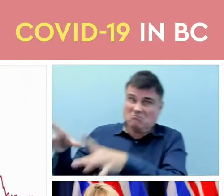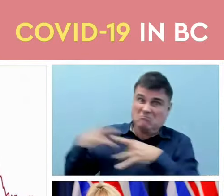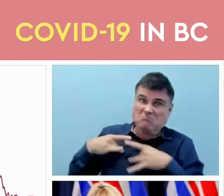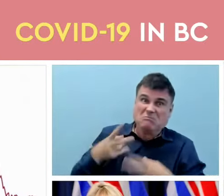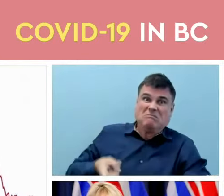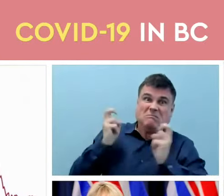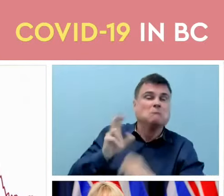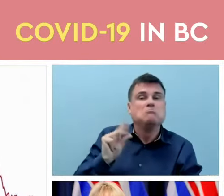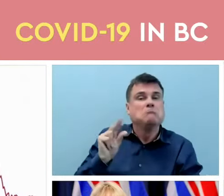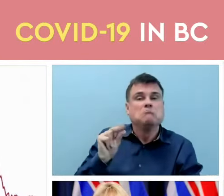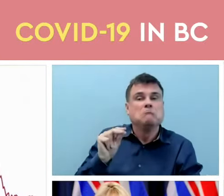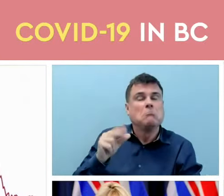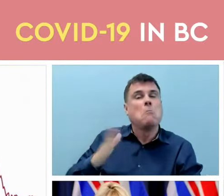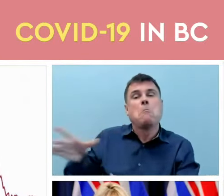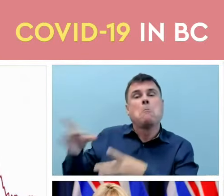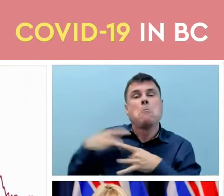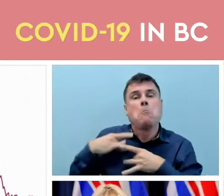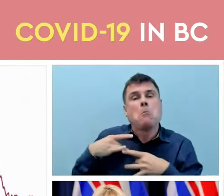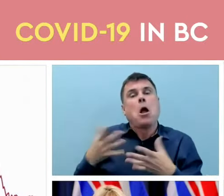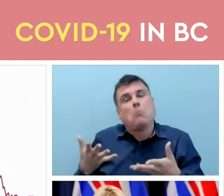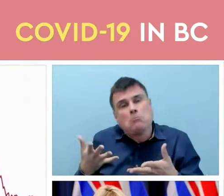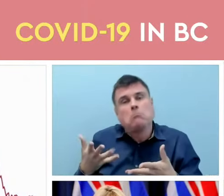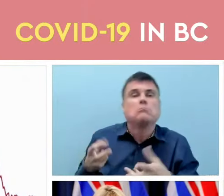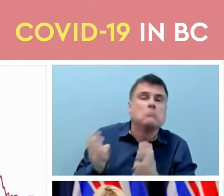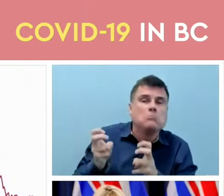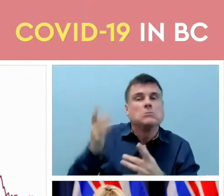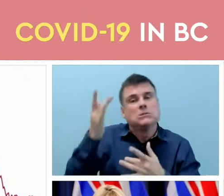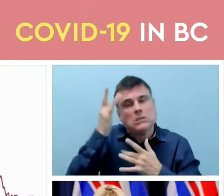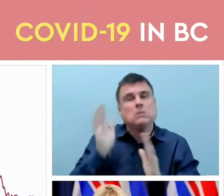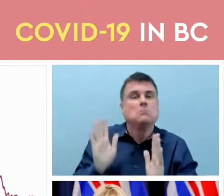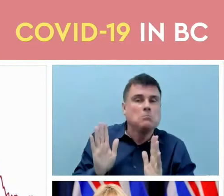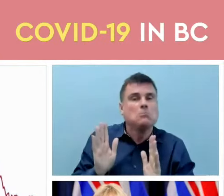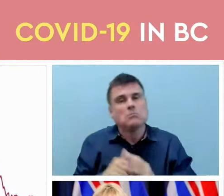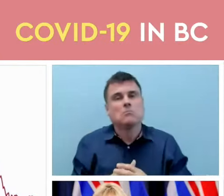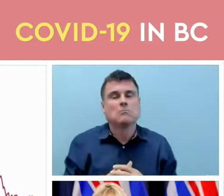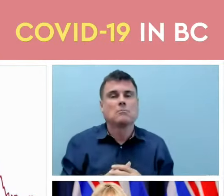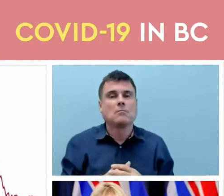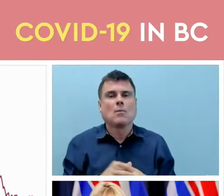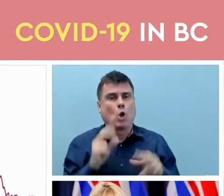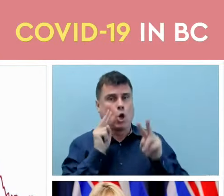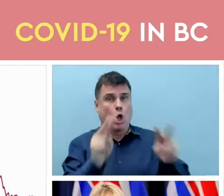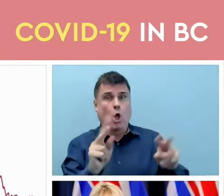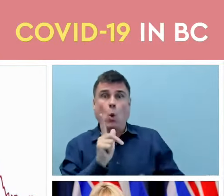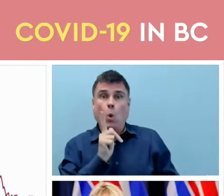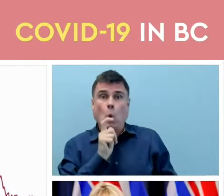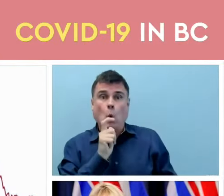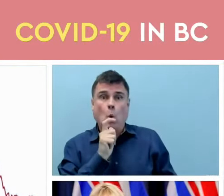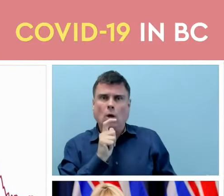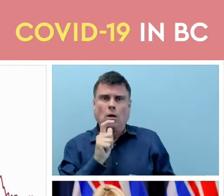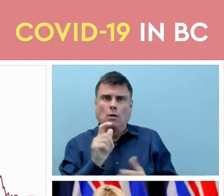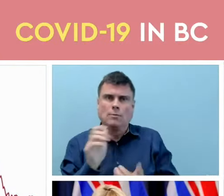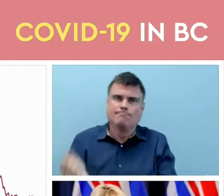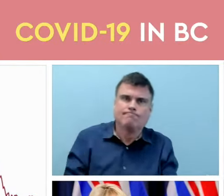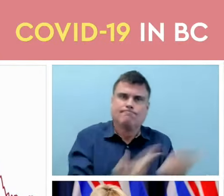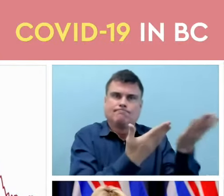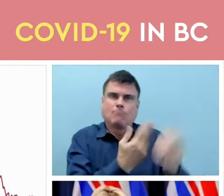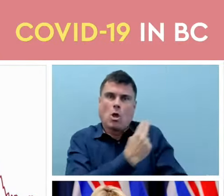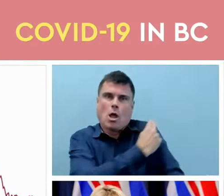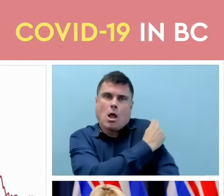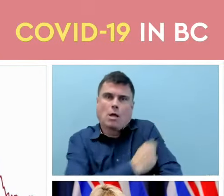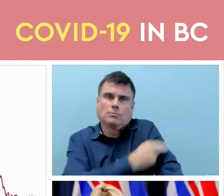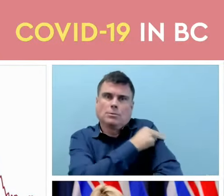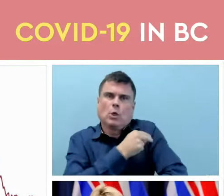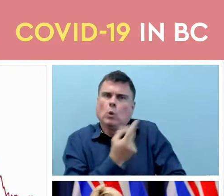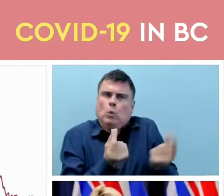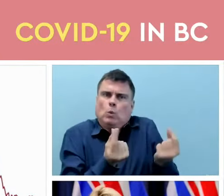So when we look at who are the people who are more likely to end up in hospital and are there measures that we can take to help mitigate and